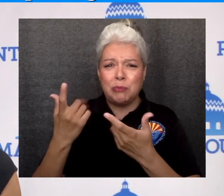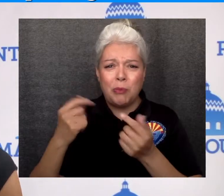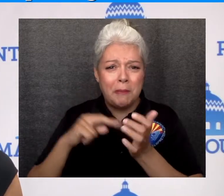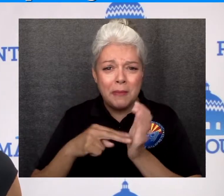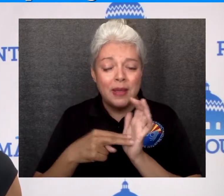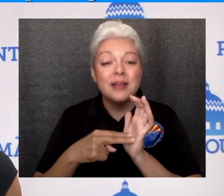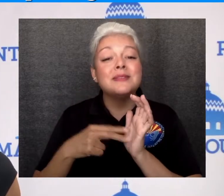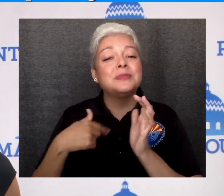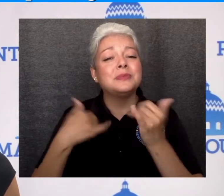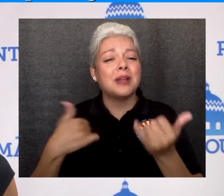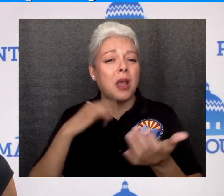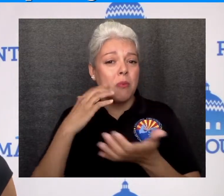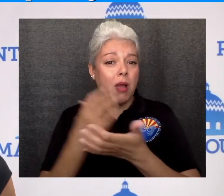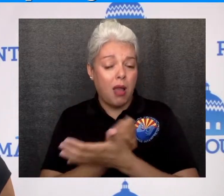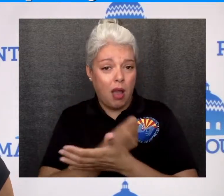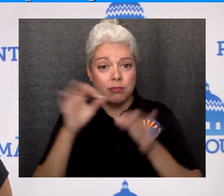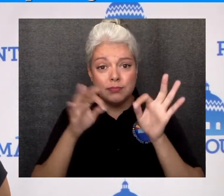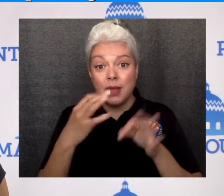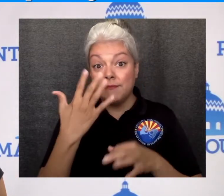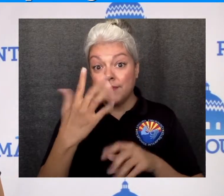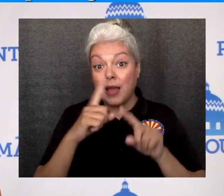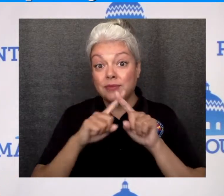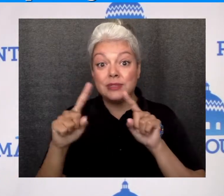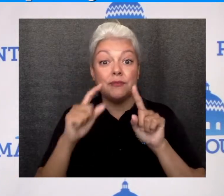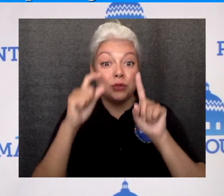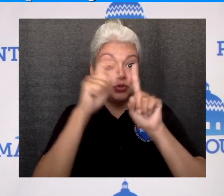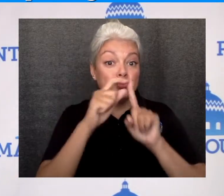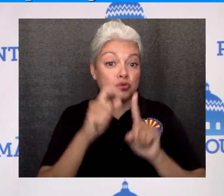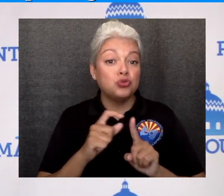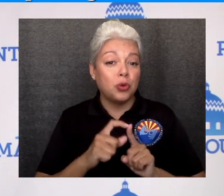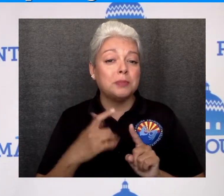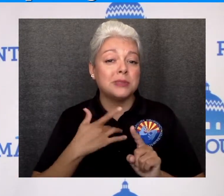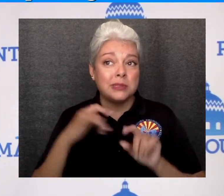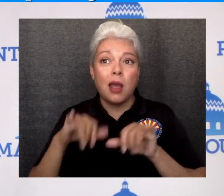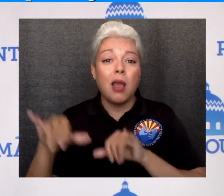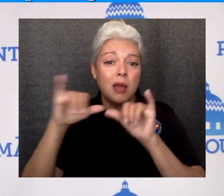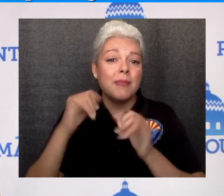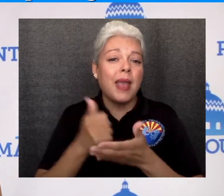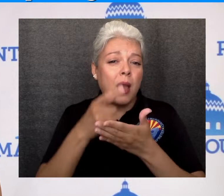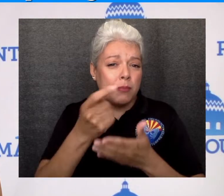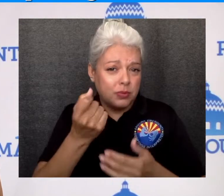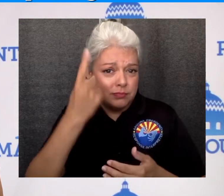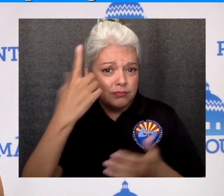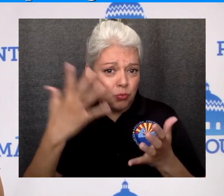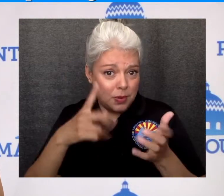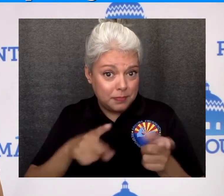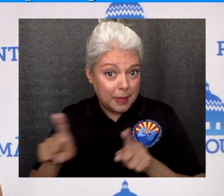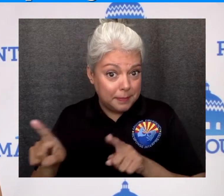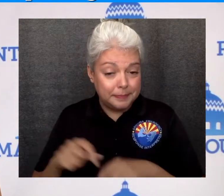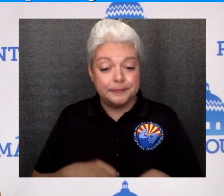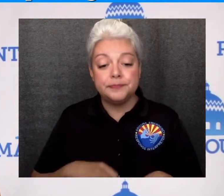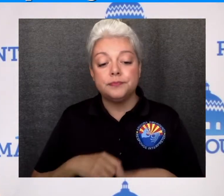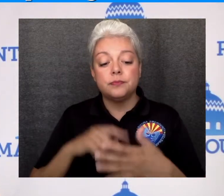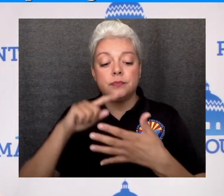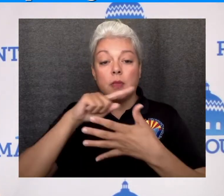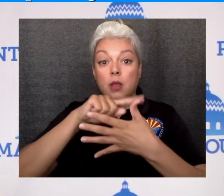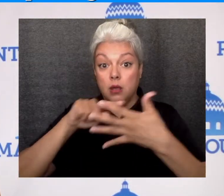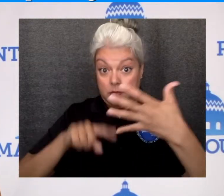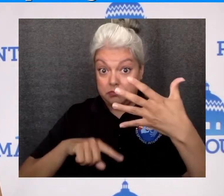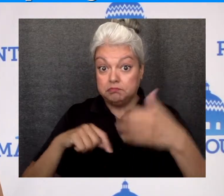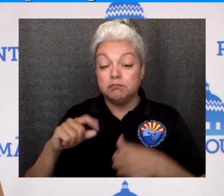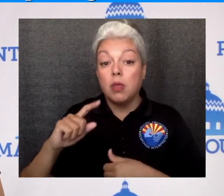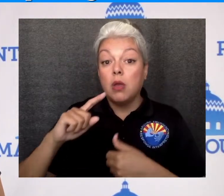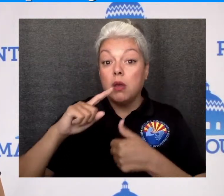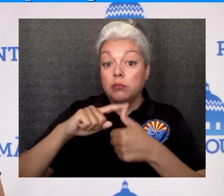so I'm just going to take you through five different terms to help you understand what's going on. The first two are some FDA,